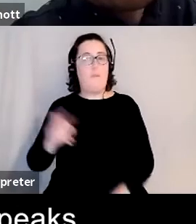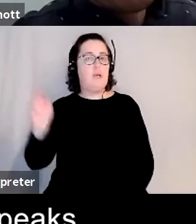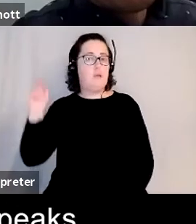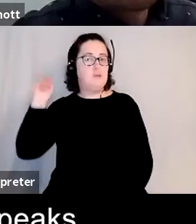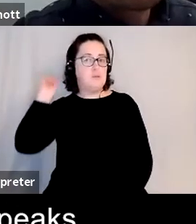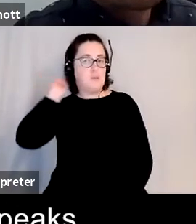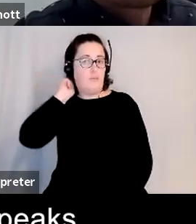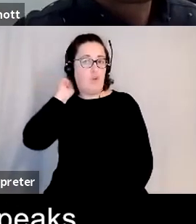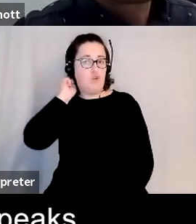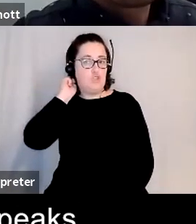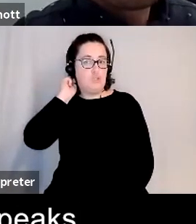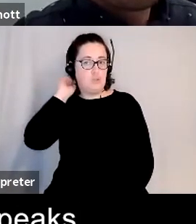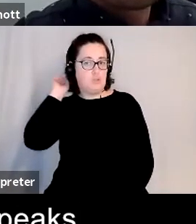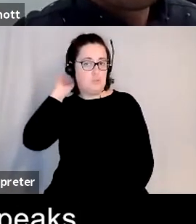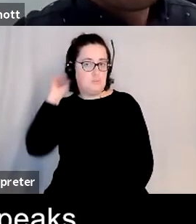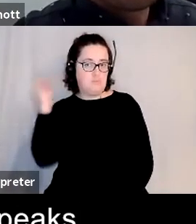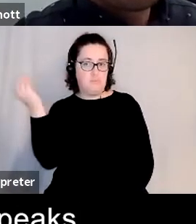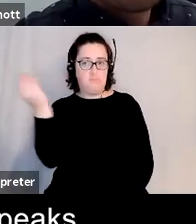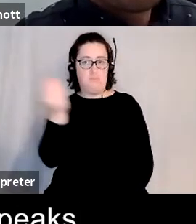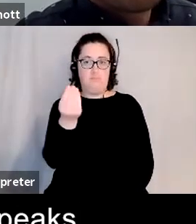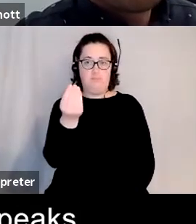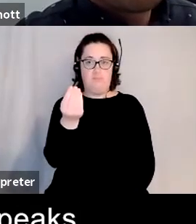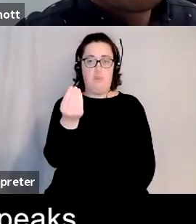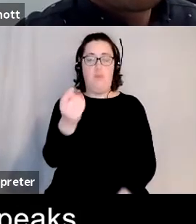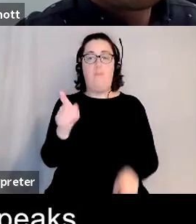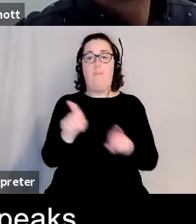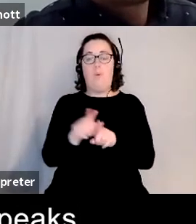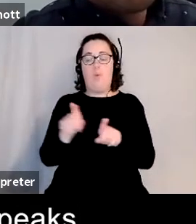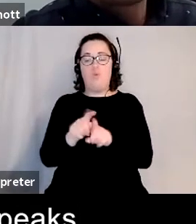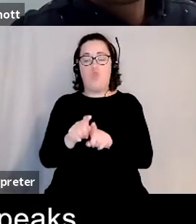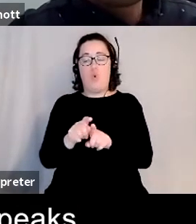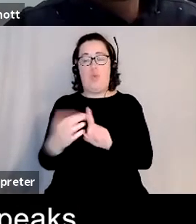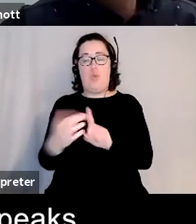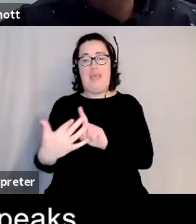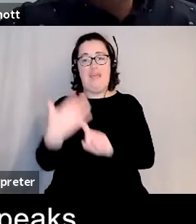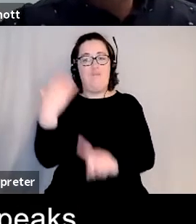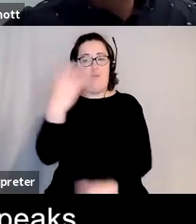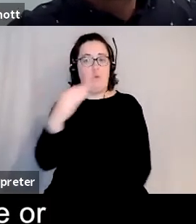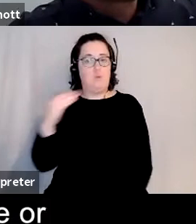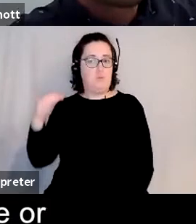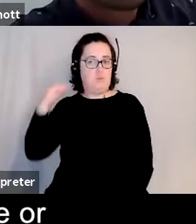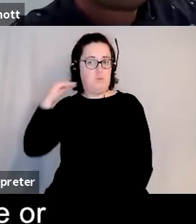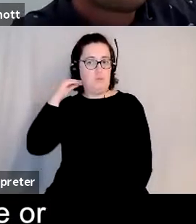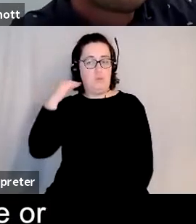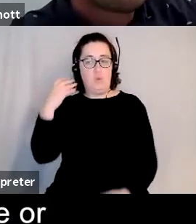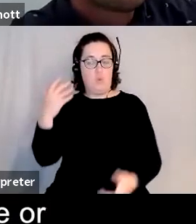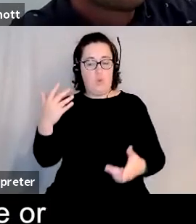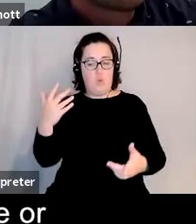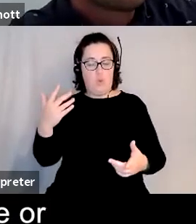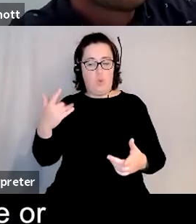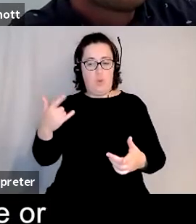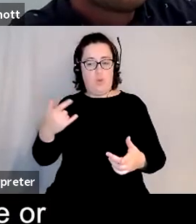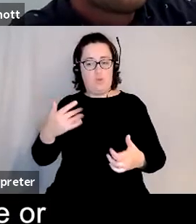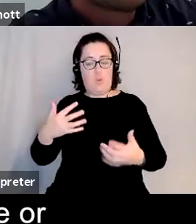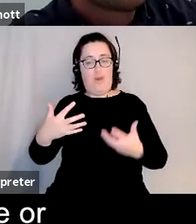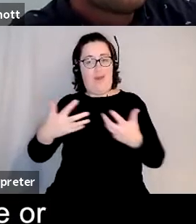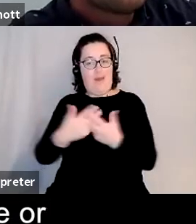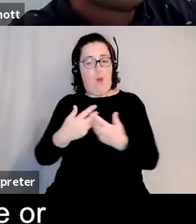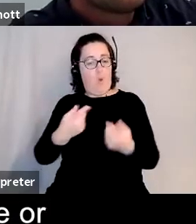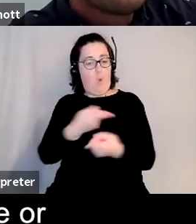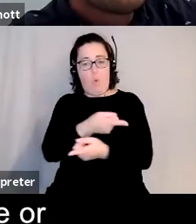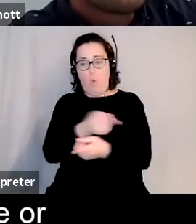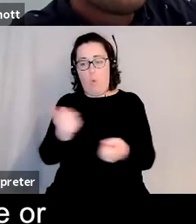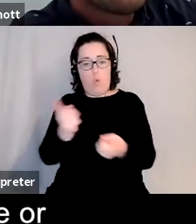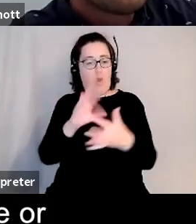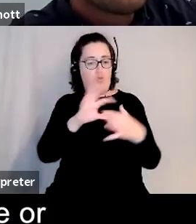in a way uh but it also speaks to the subconscious and um i have no control over um how people perceive or relate